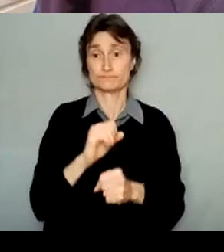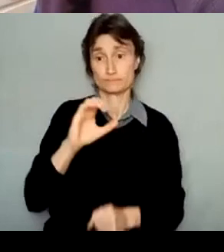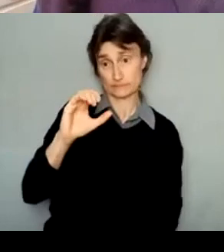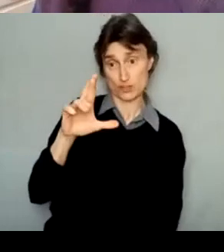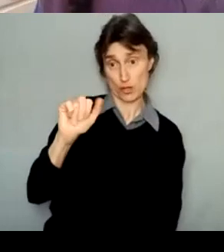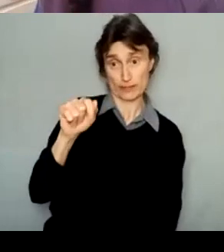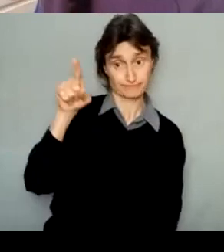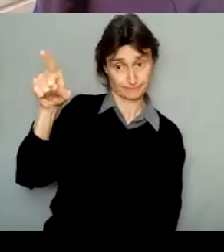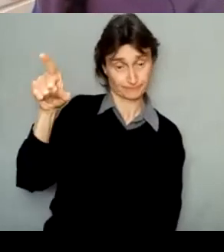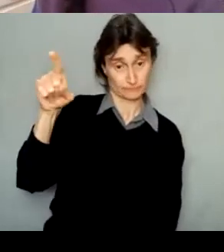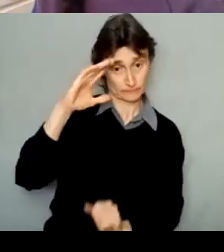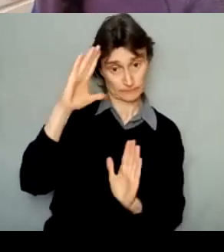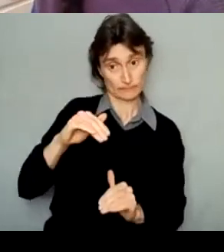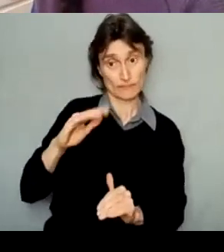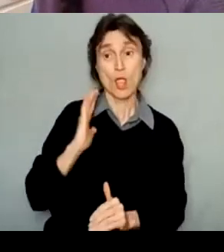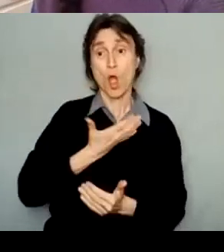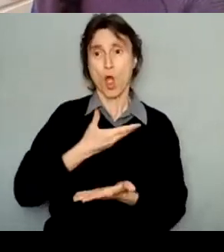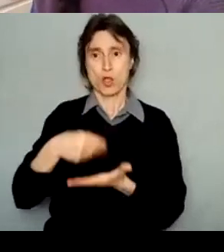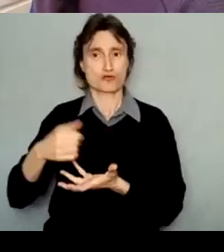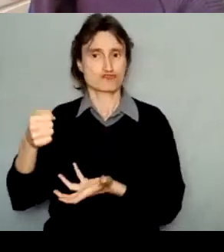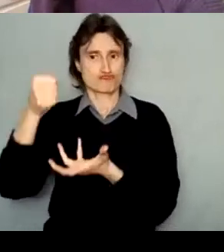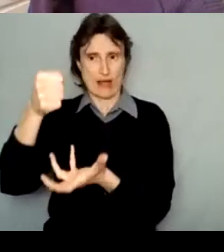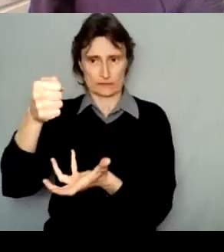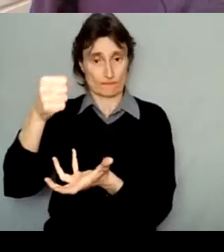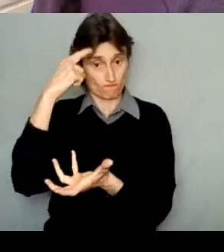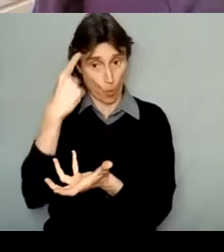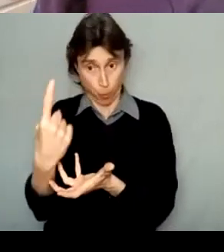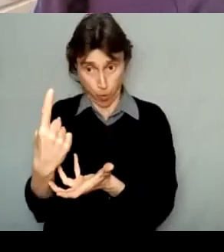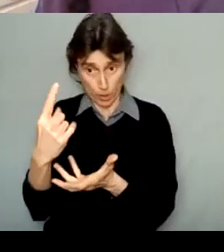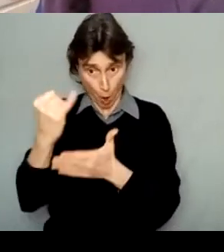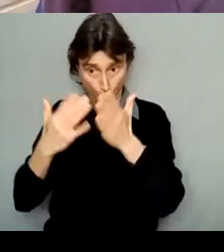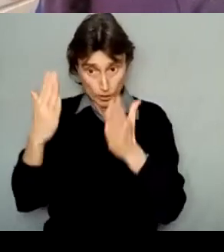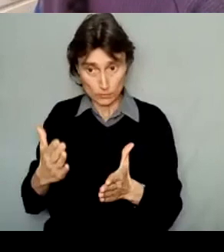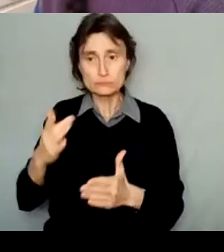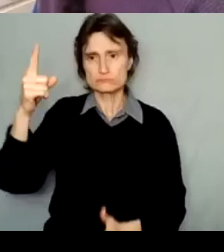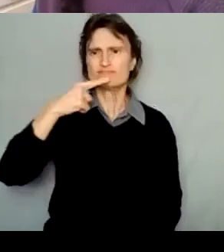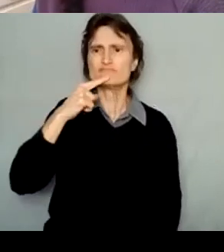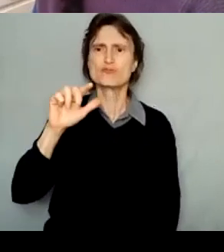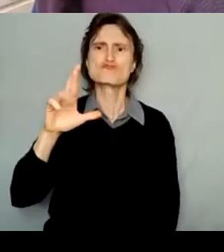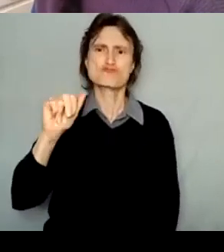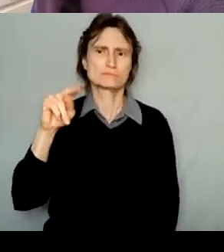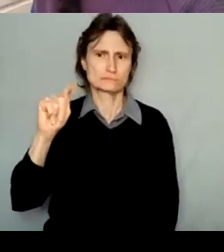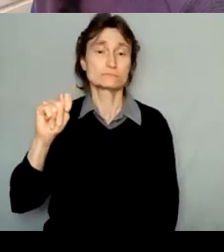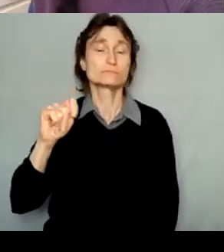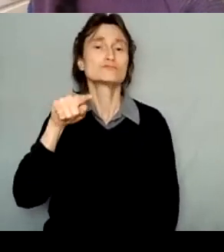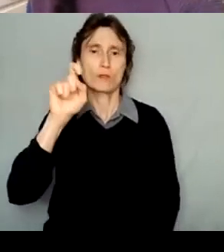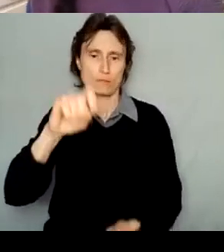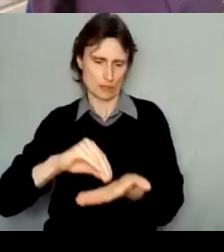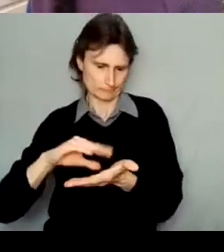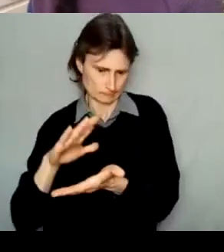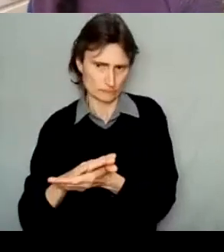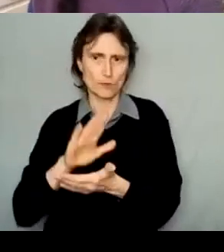Agency, our grants to individual artists are considered artist grants and are entered in line 105 of the